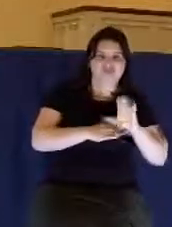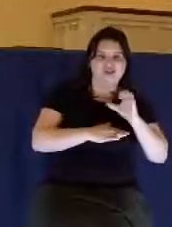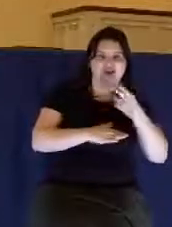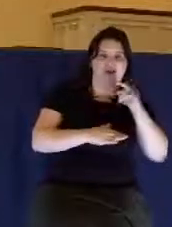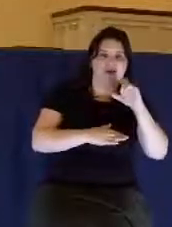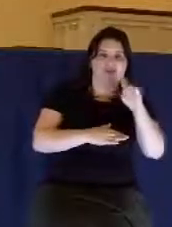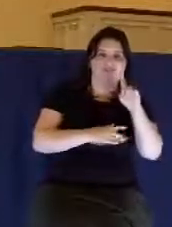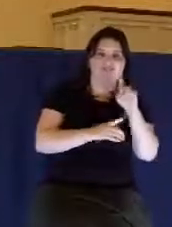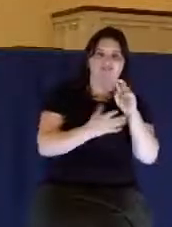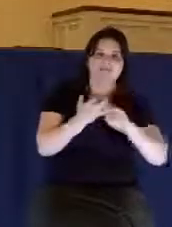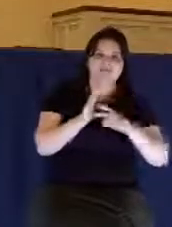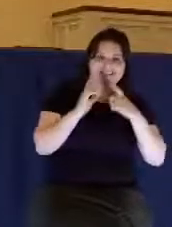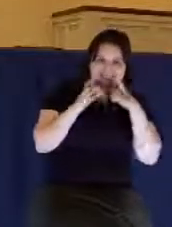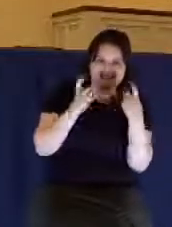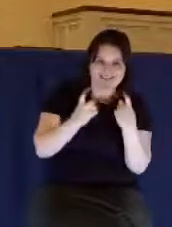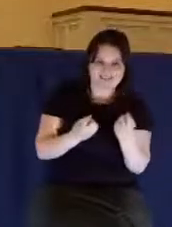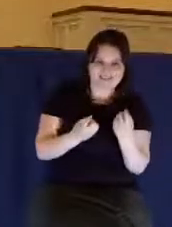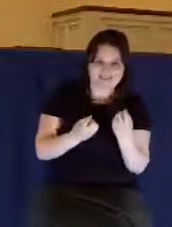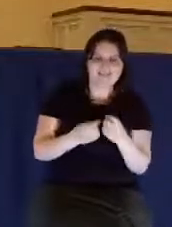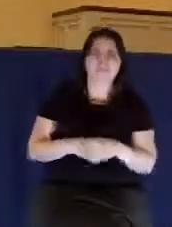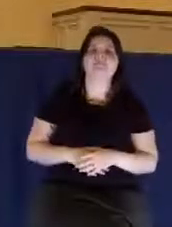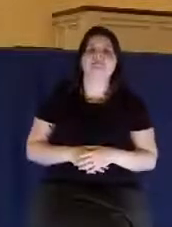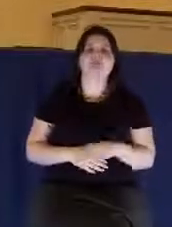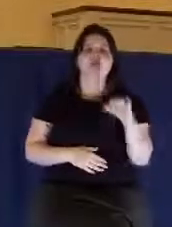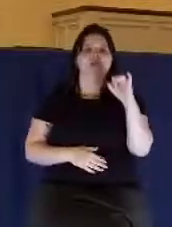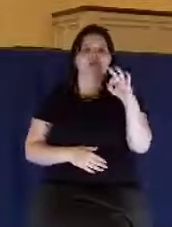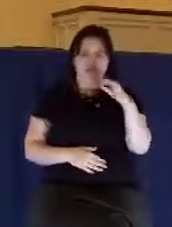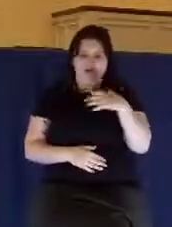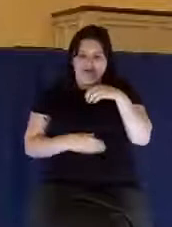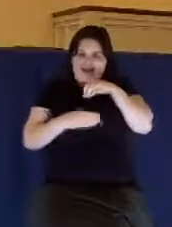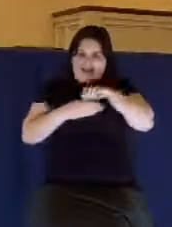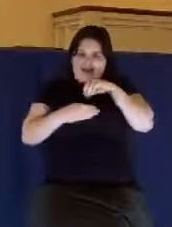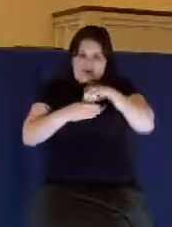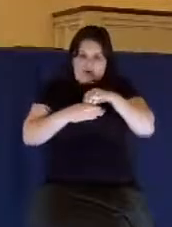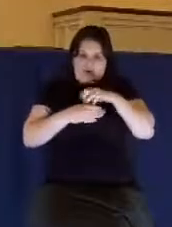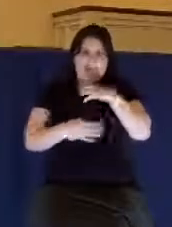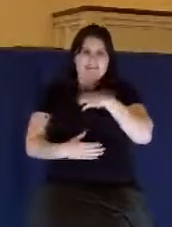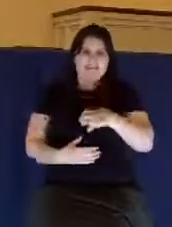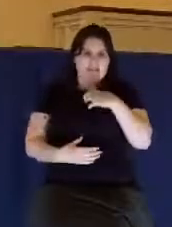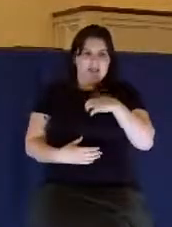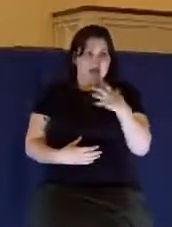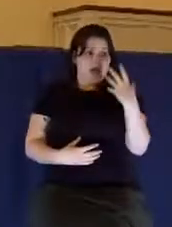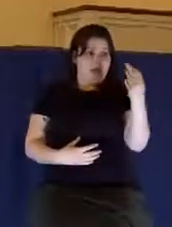sin. In verse 15, when lust has conceived, it brings forth sin.